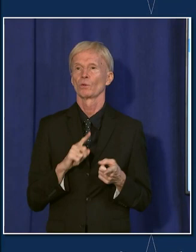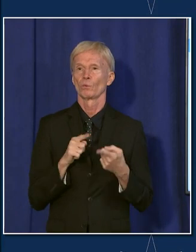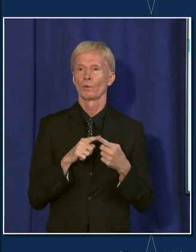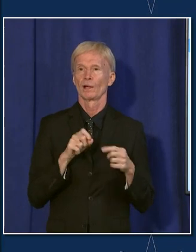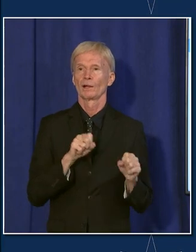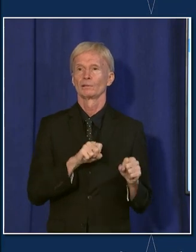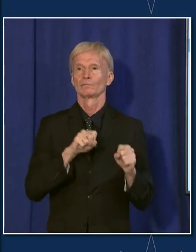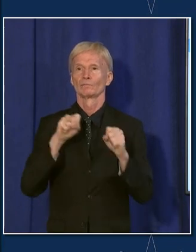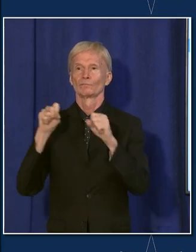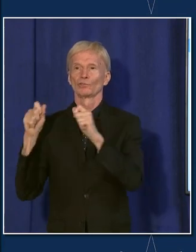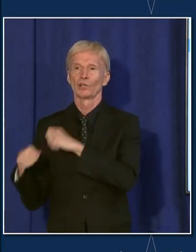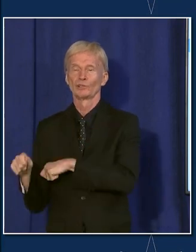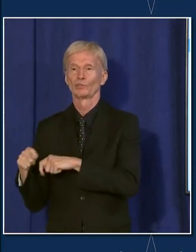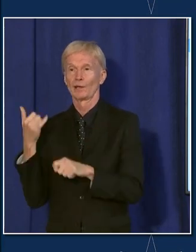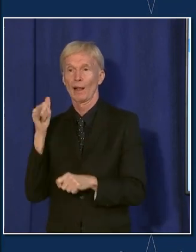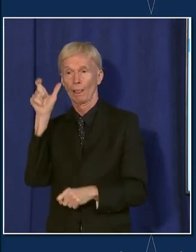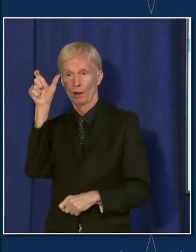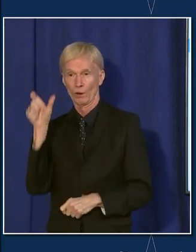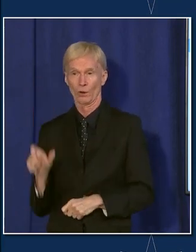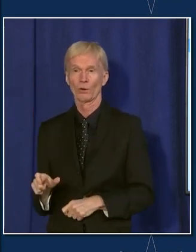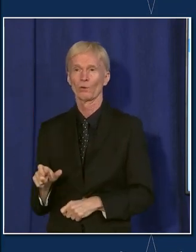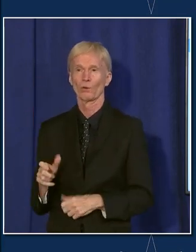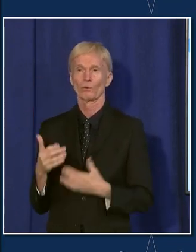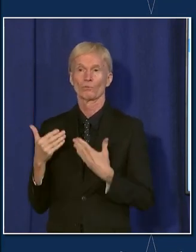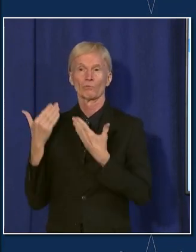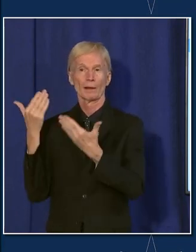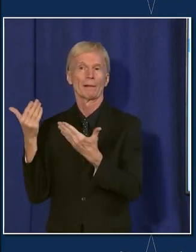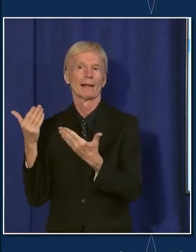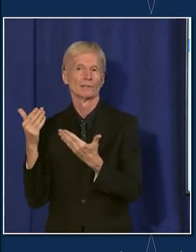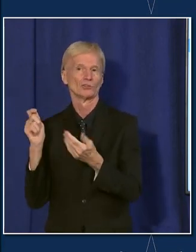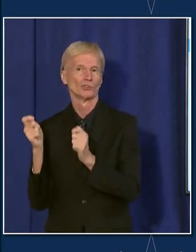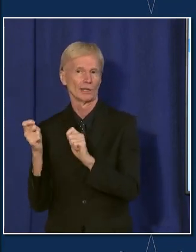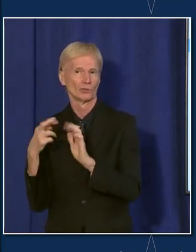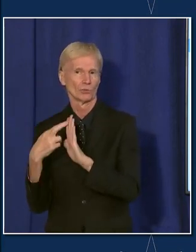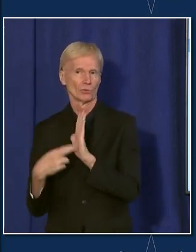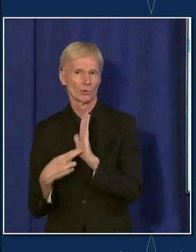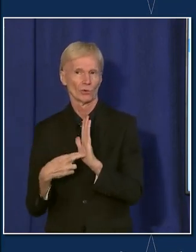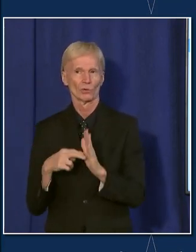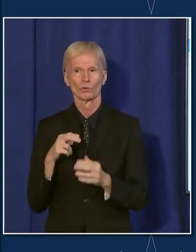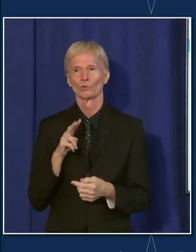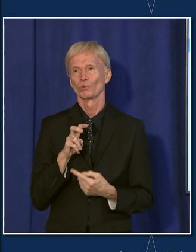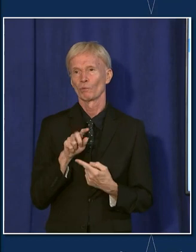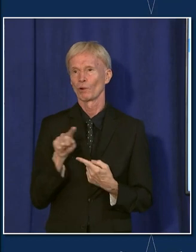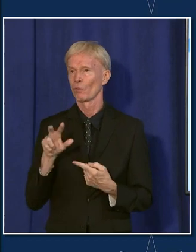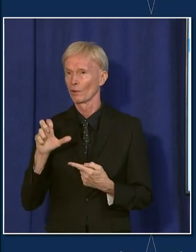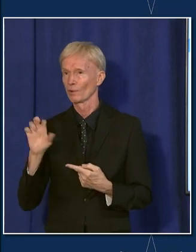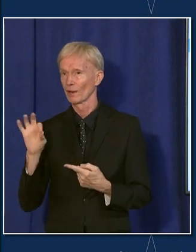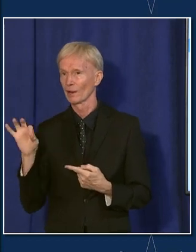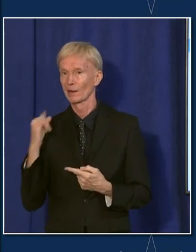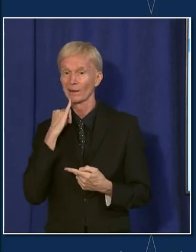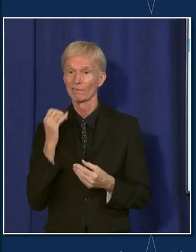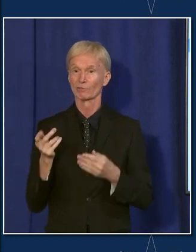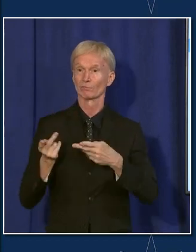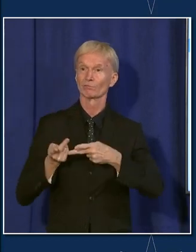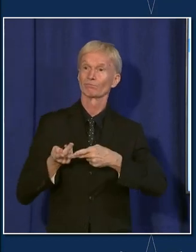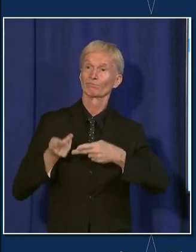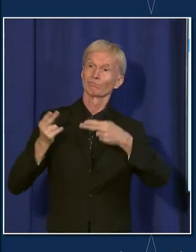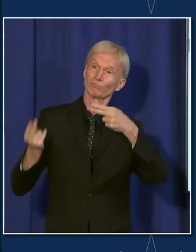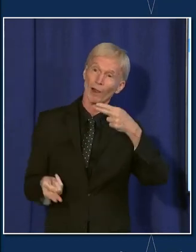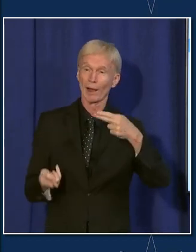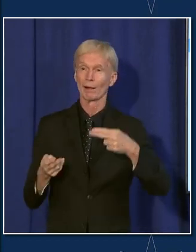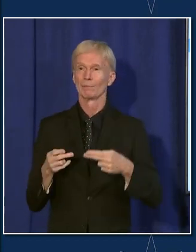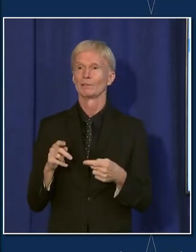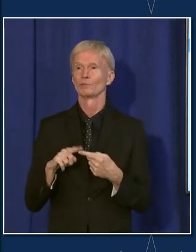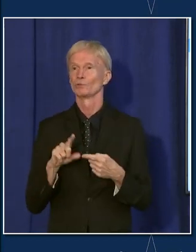substantial risk, we would expect the mask would drop back to a recommendation. So between 200 and 399, and if we can drop back to lower risk, that's when we would